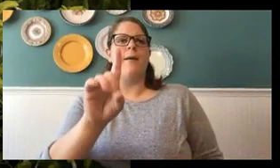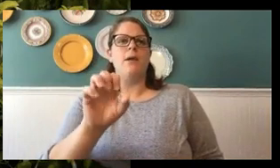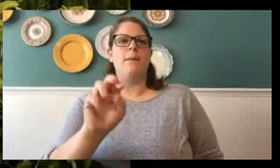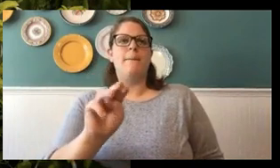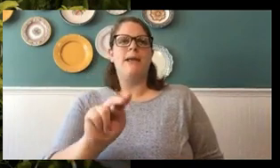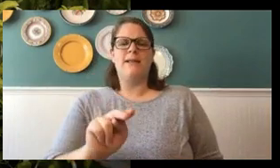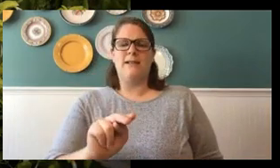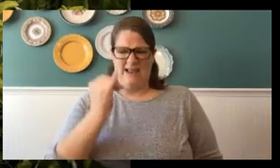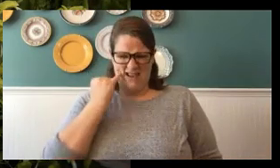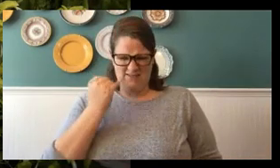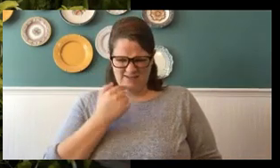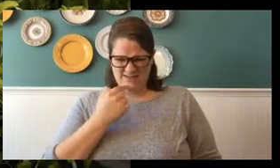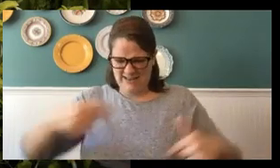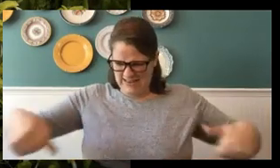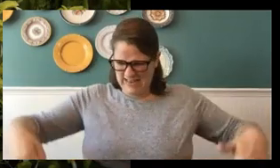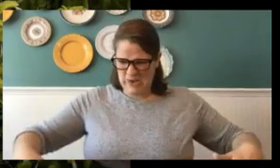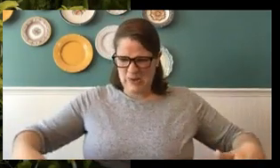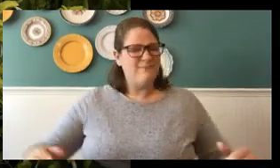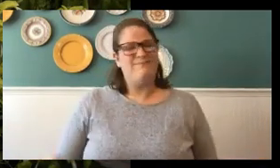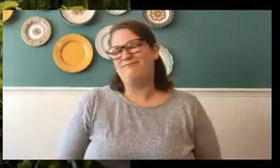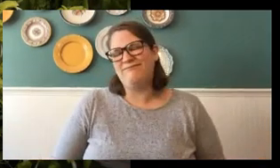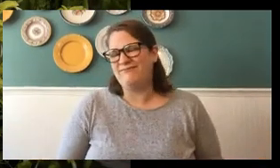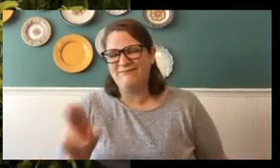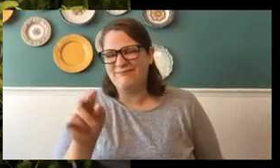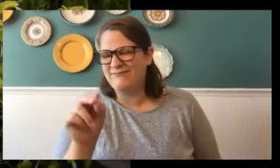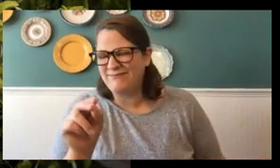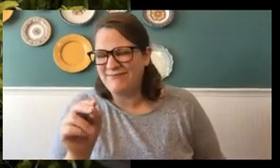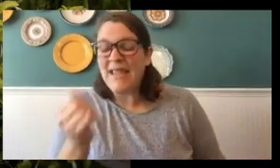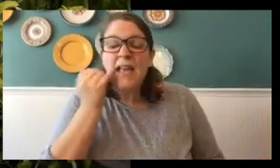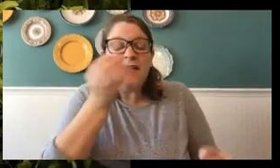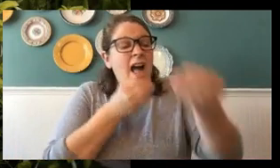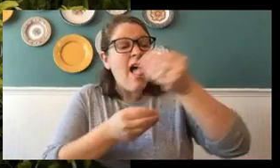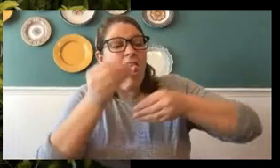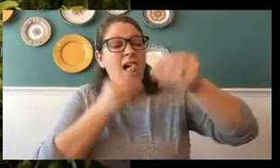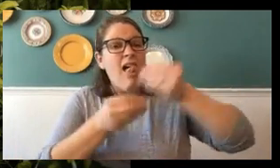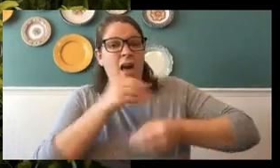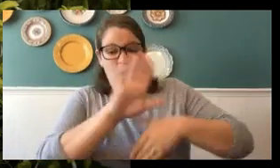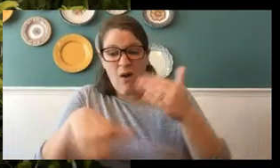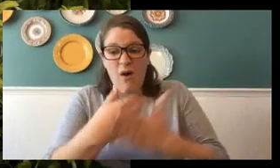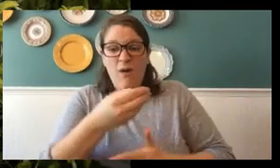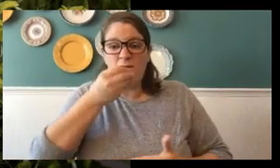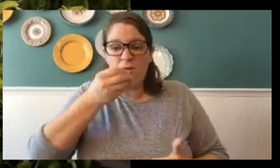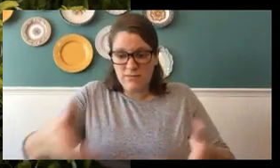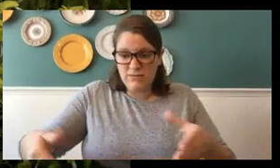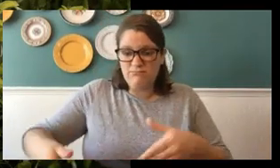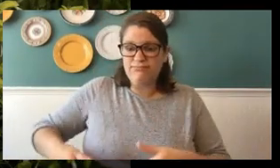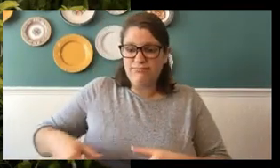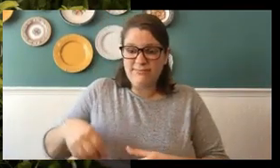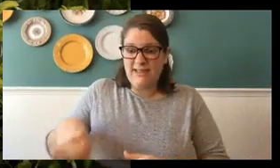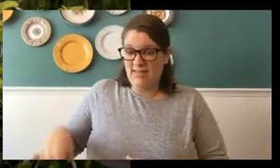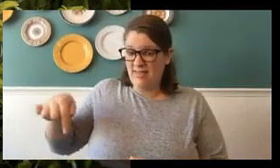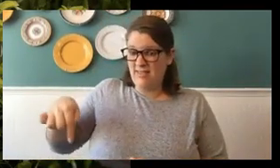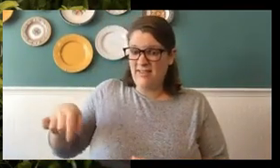If you said right here, no. When you eat, does all your food go right here? Mine does.